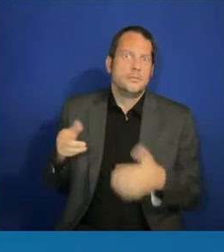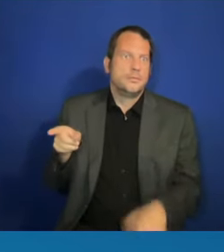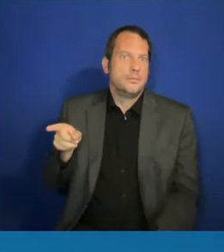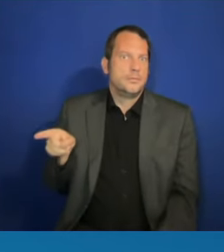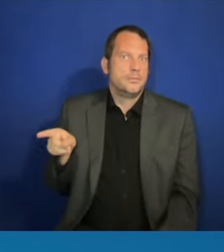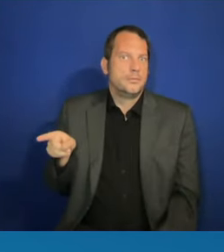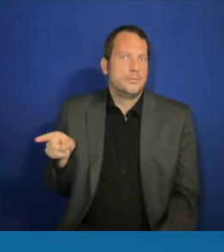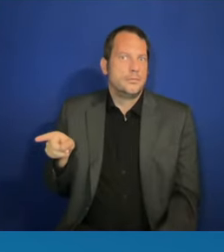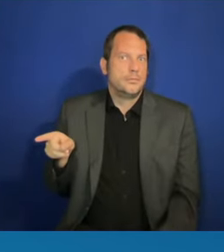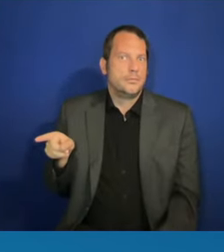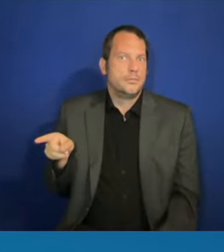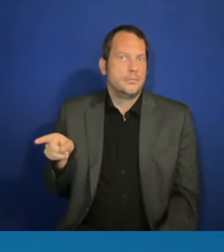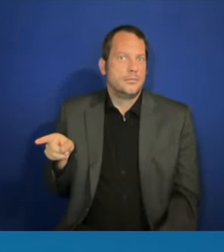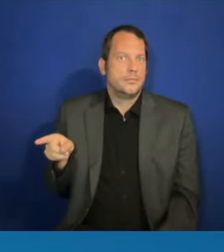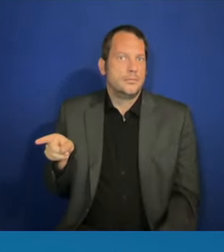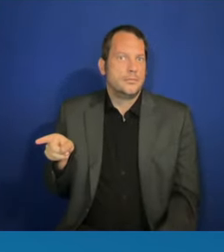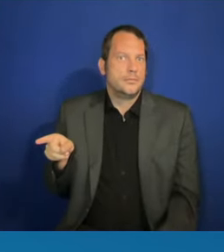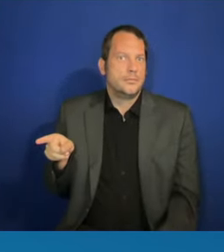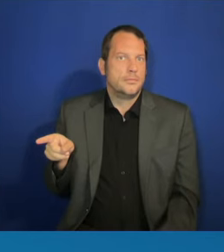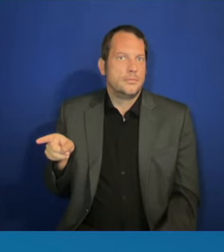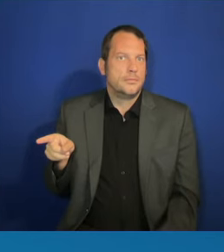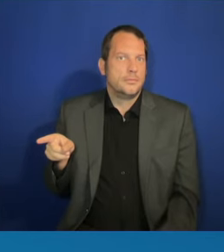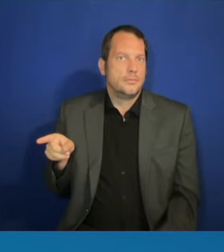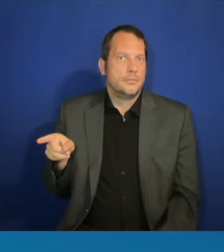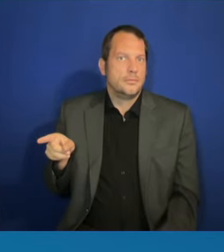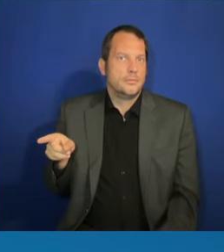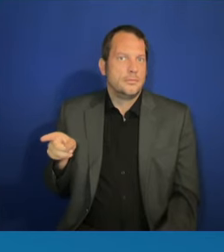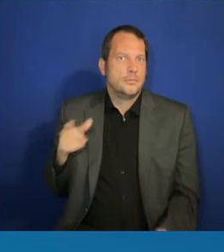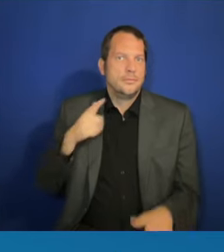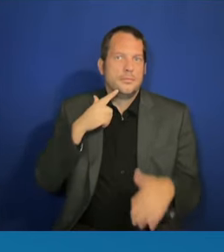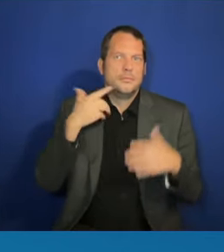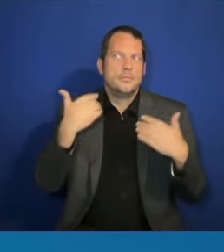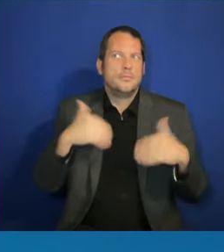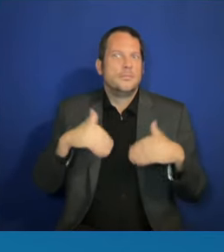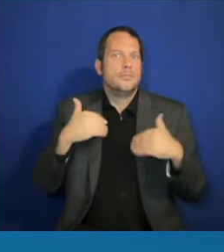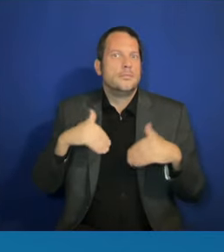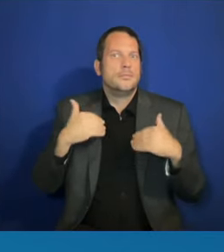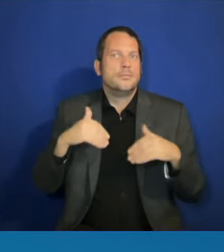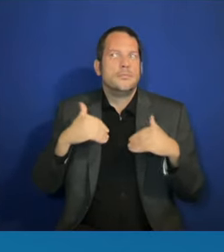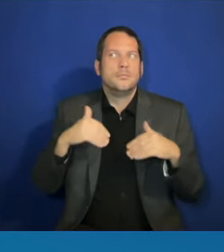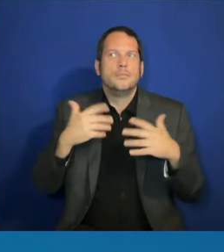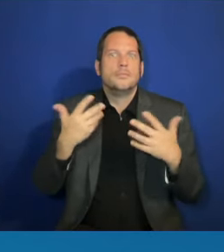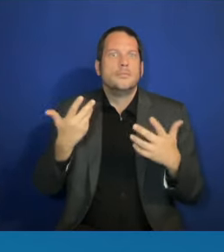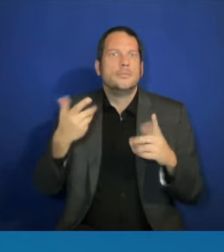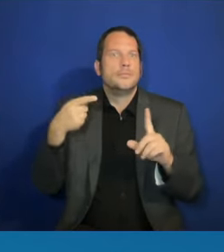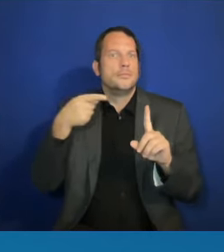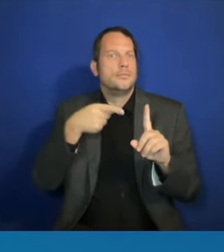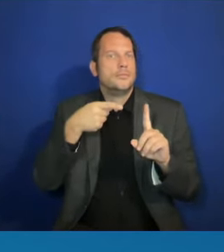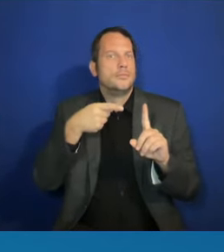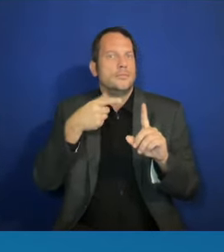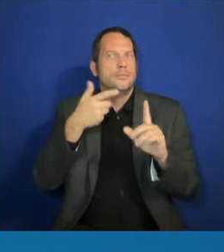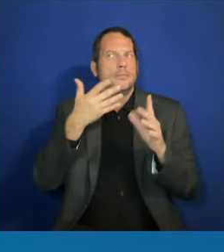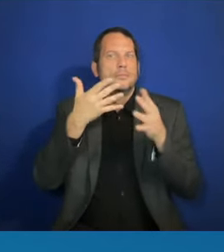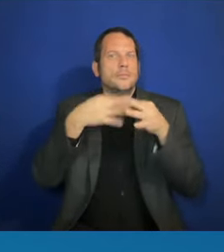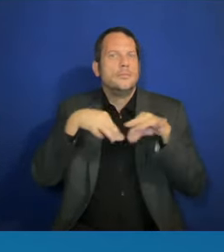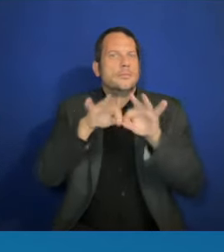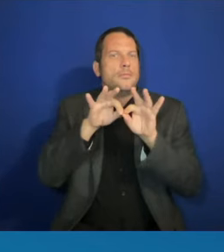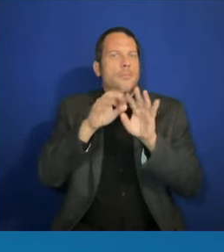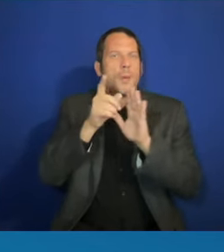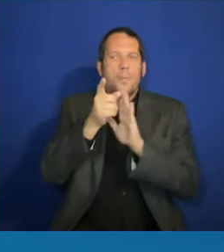who defines, really, this moment in history. Este momento en la historia.